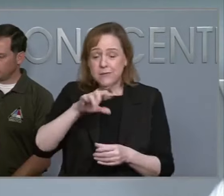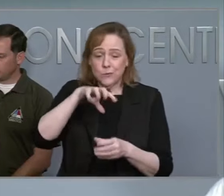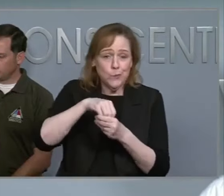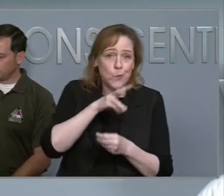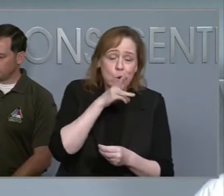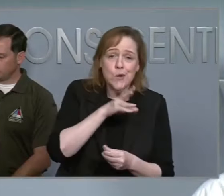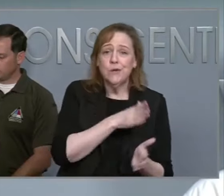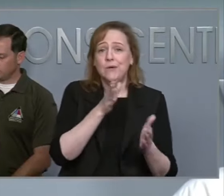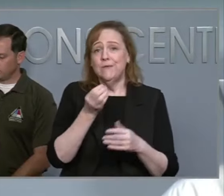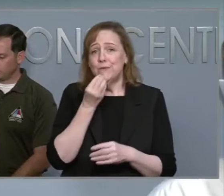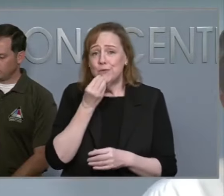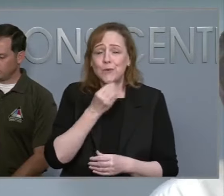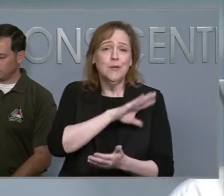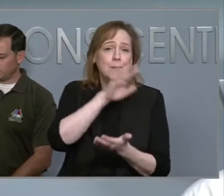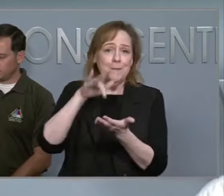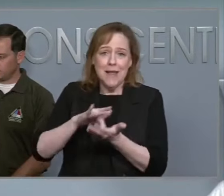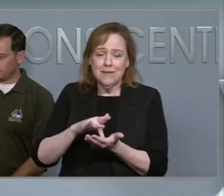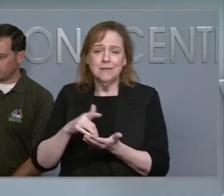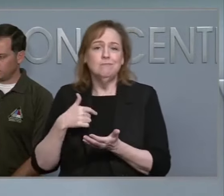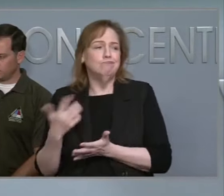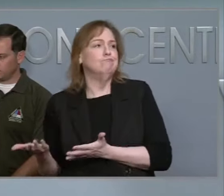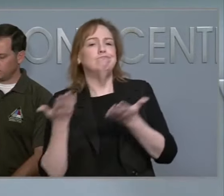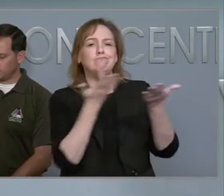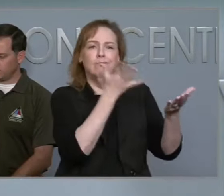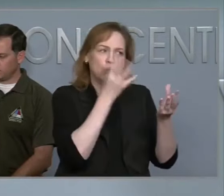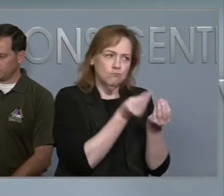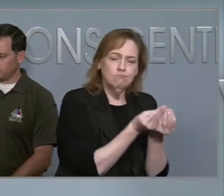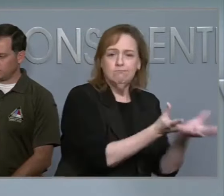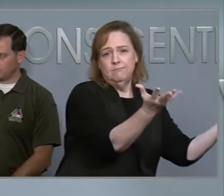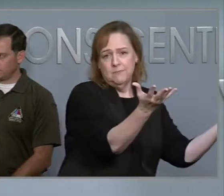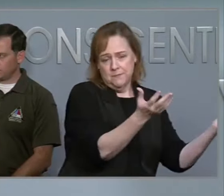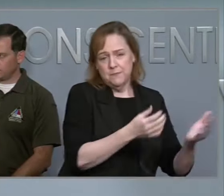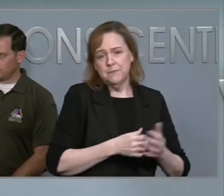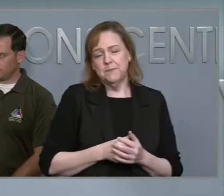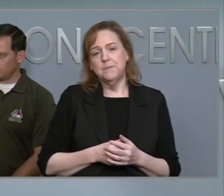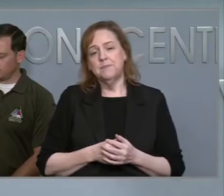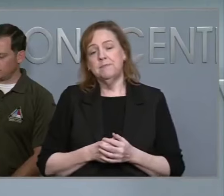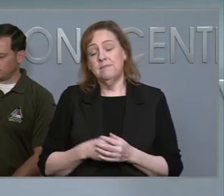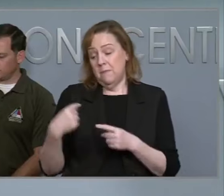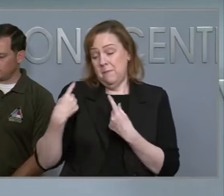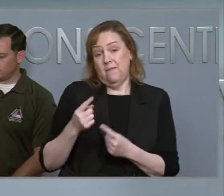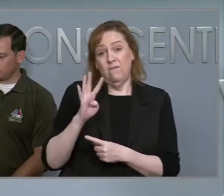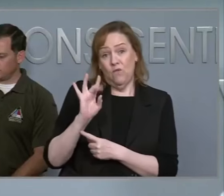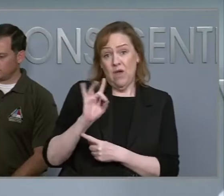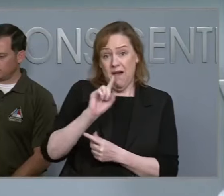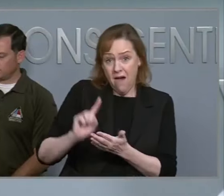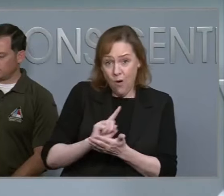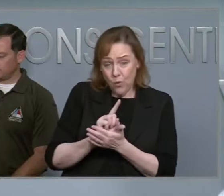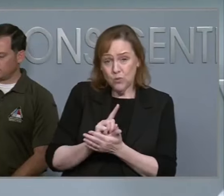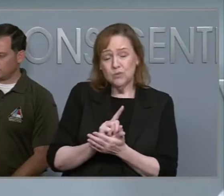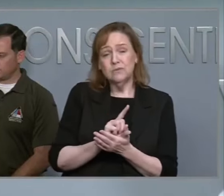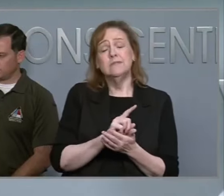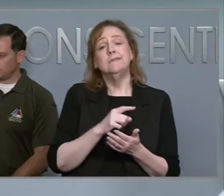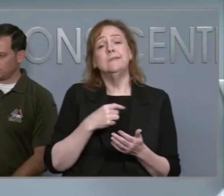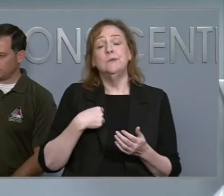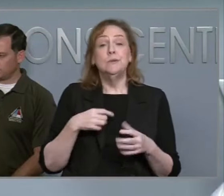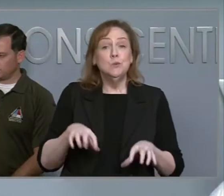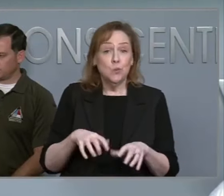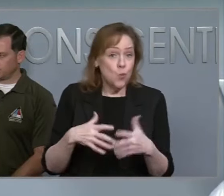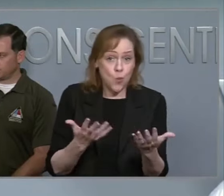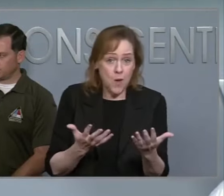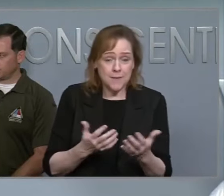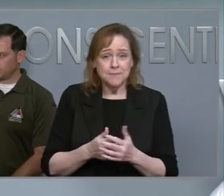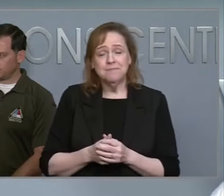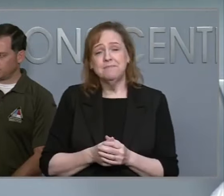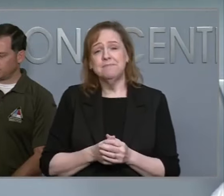and medicine for distribution. In the past 48 hours, we've also augmented